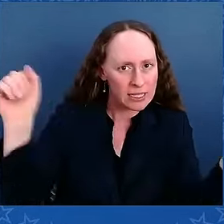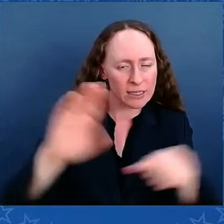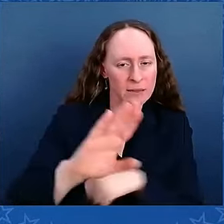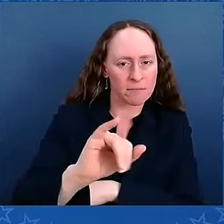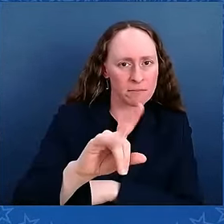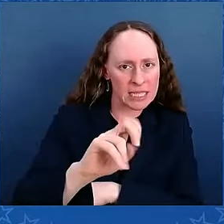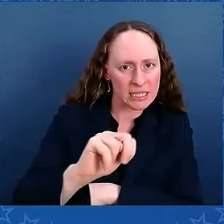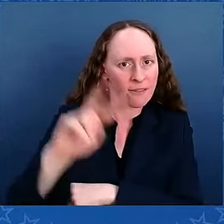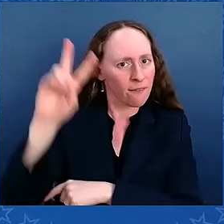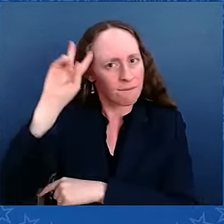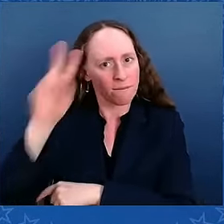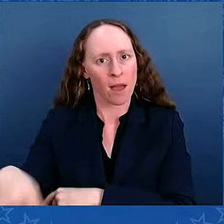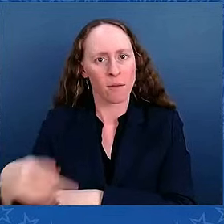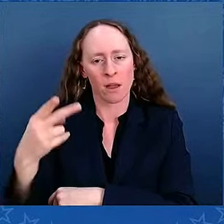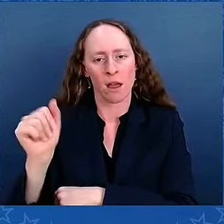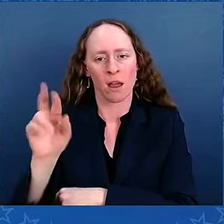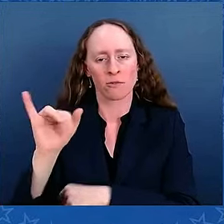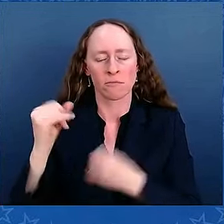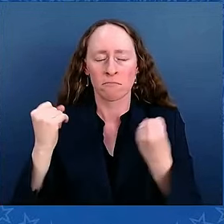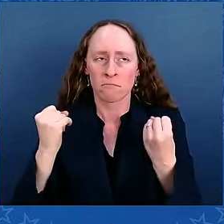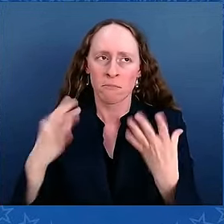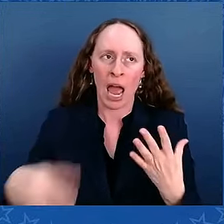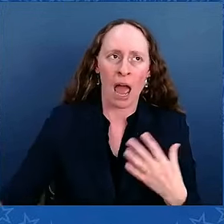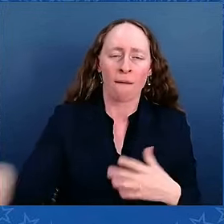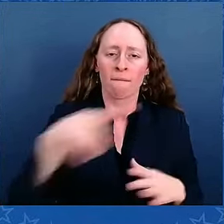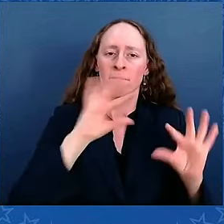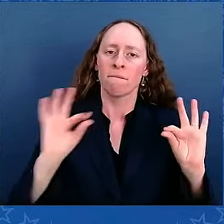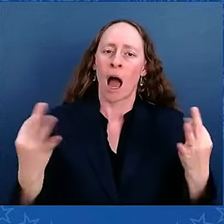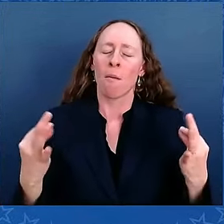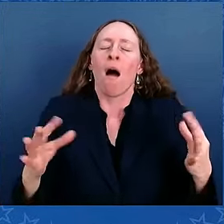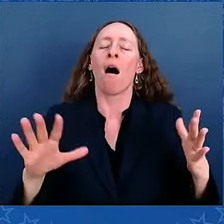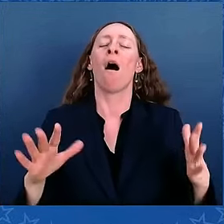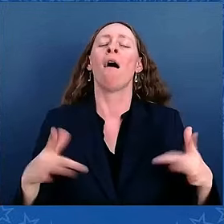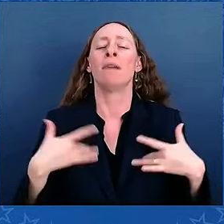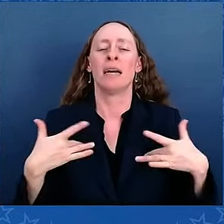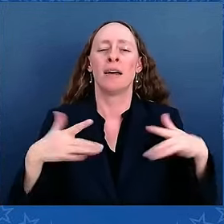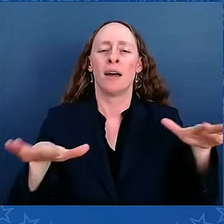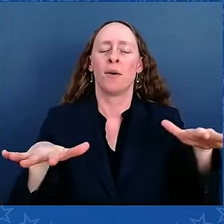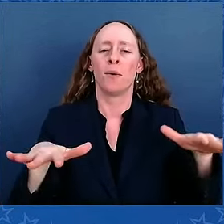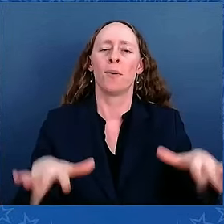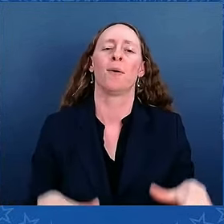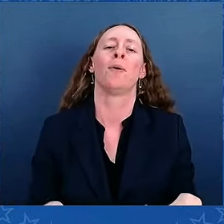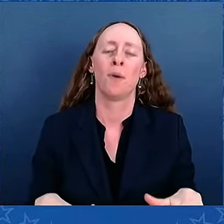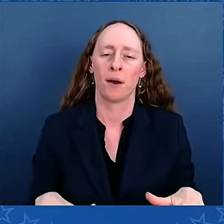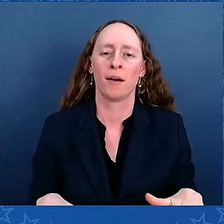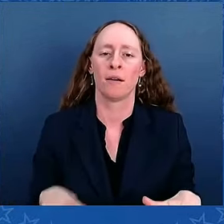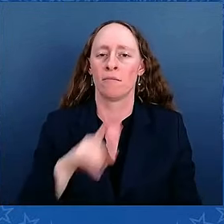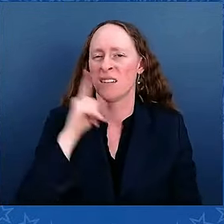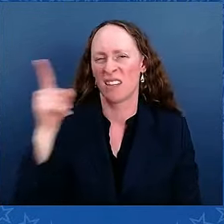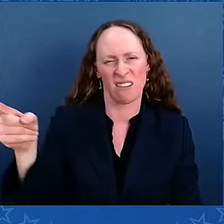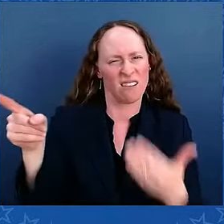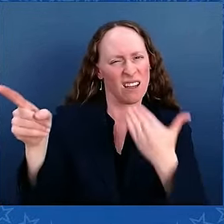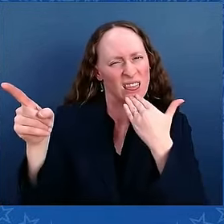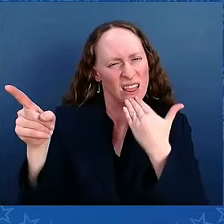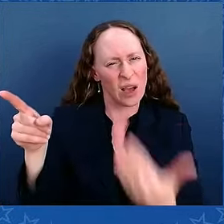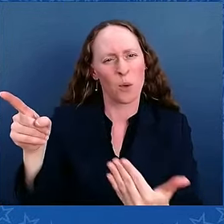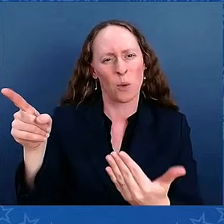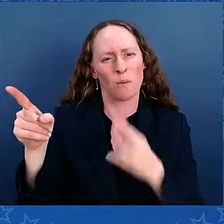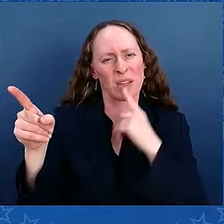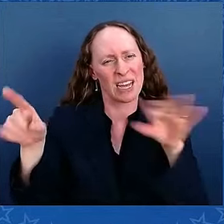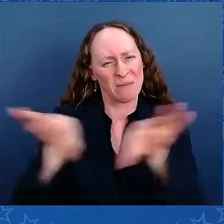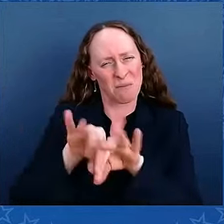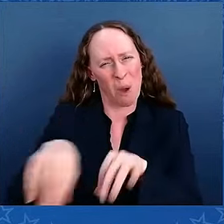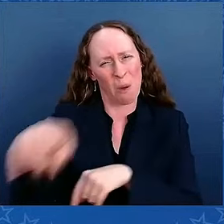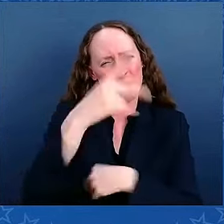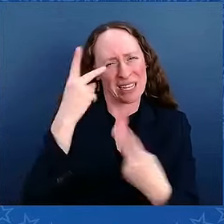and families of America. It matters when you have a President and Vice President who has your back and who sees you and believes in you. And it's why